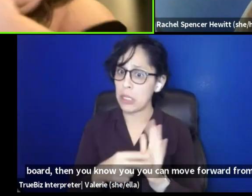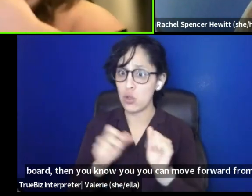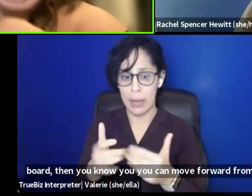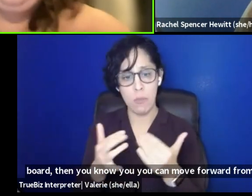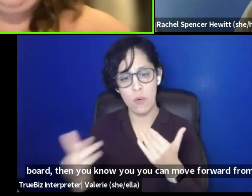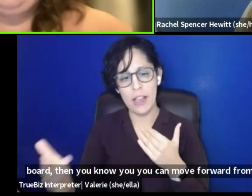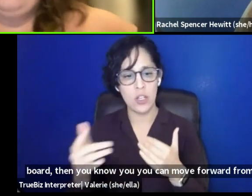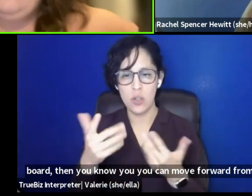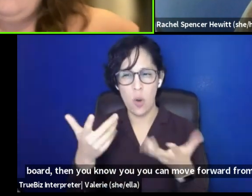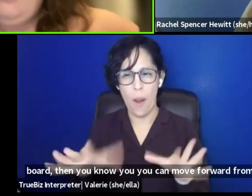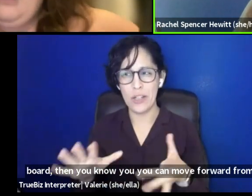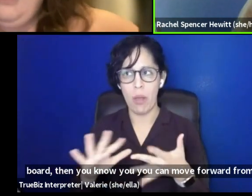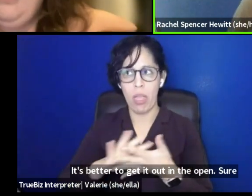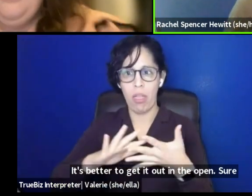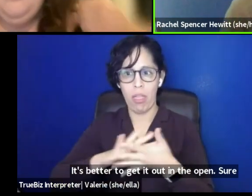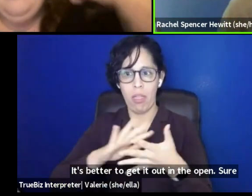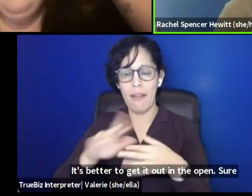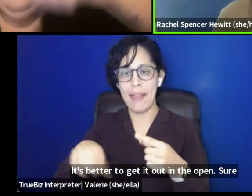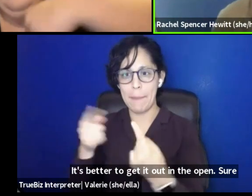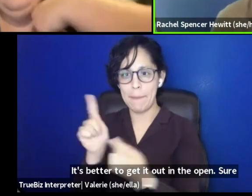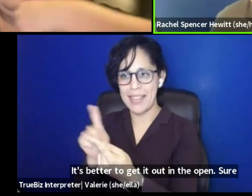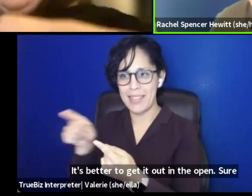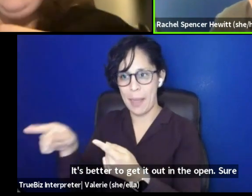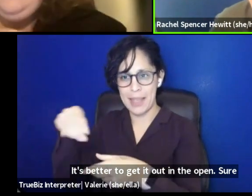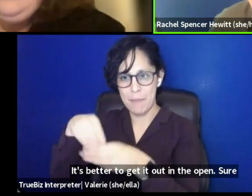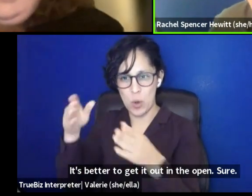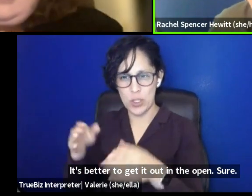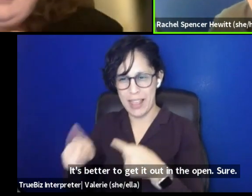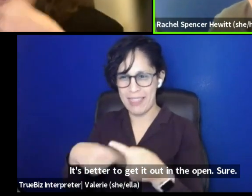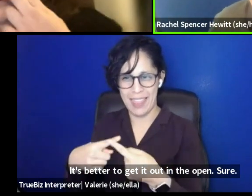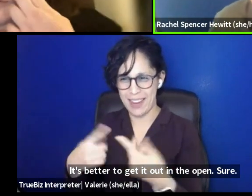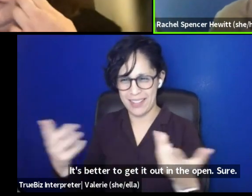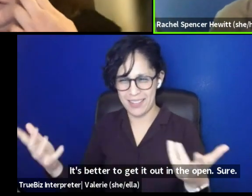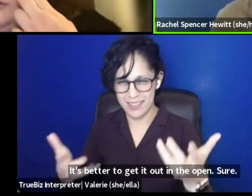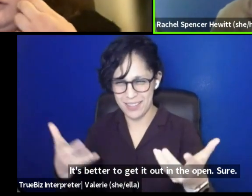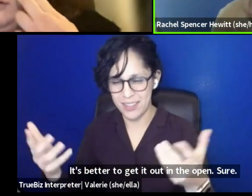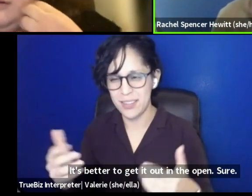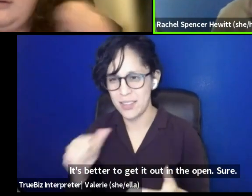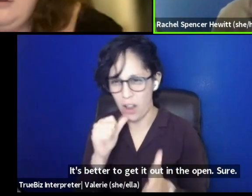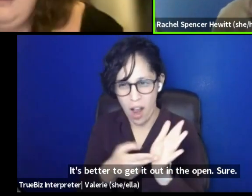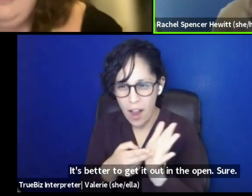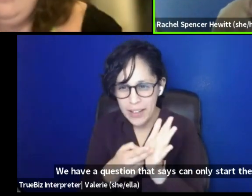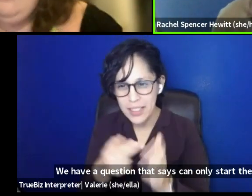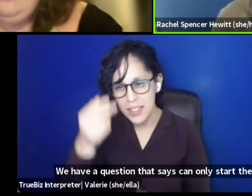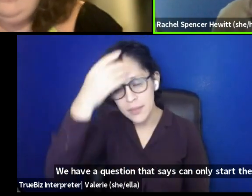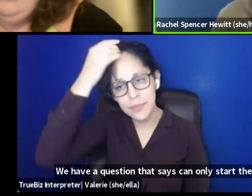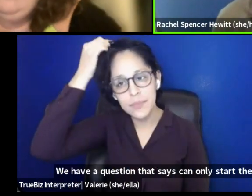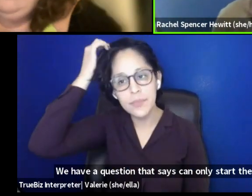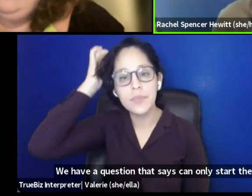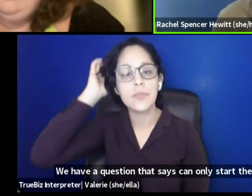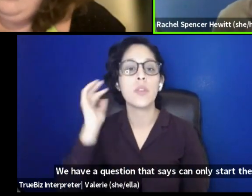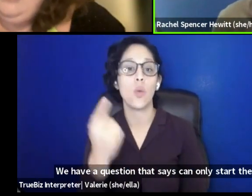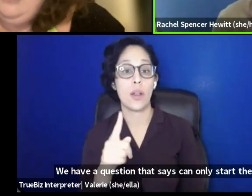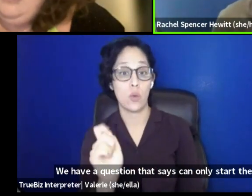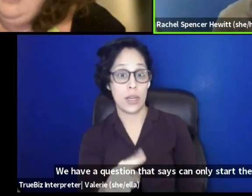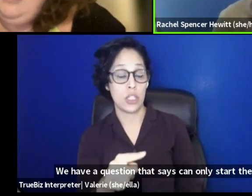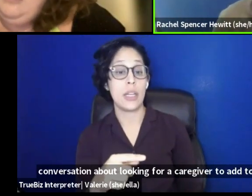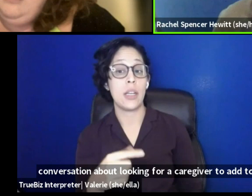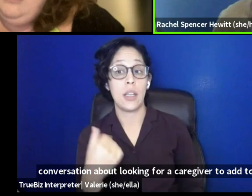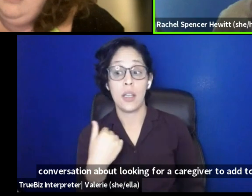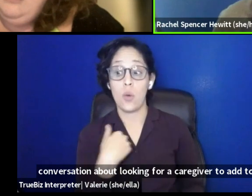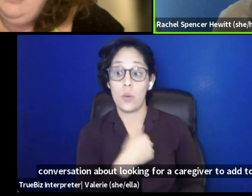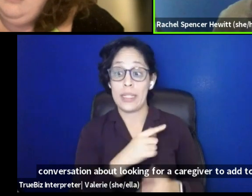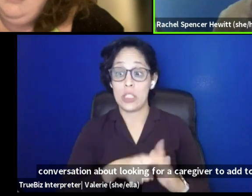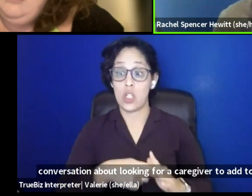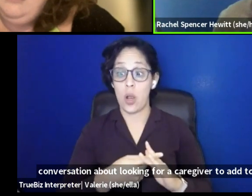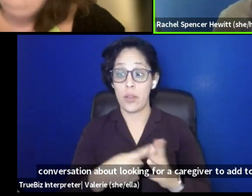in the open. Sure. Um, we have a question that says, uh, can we start the conversation about looking for a caregiver to add to the board?